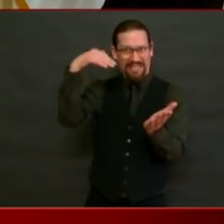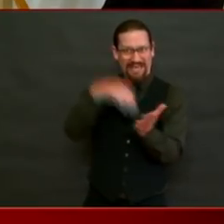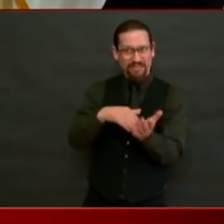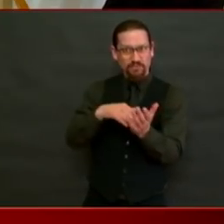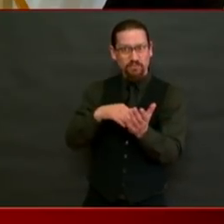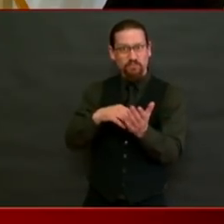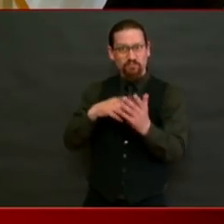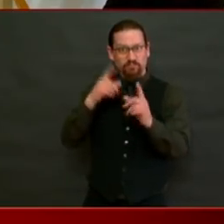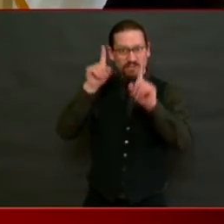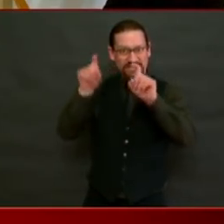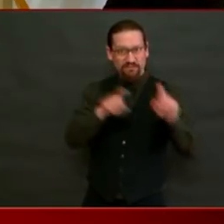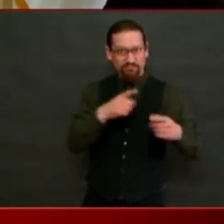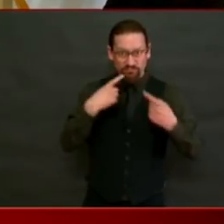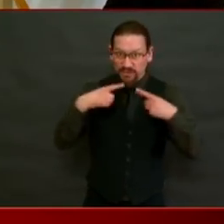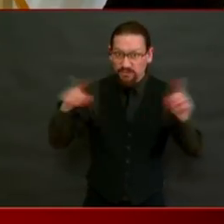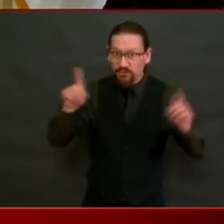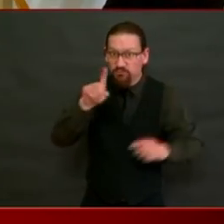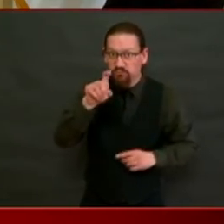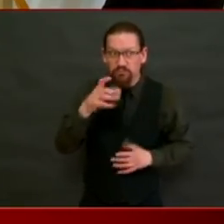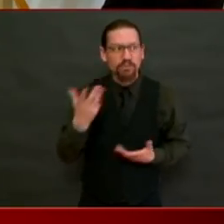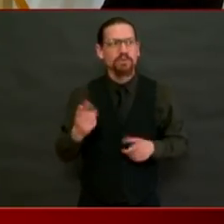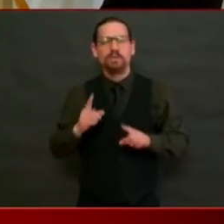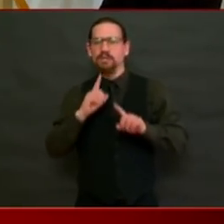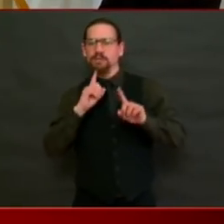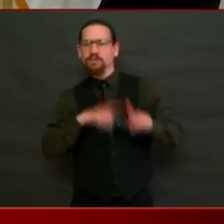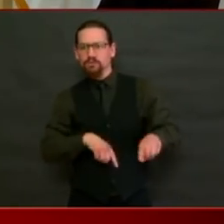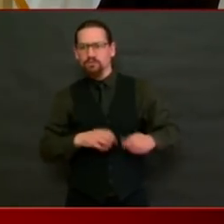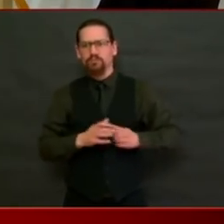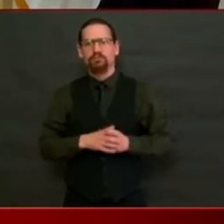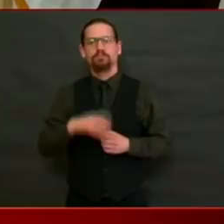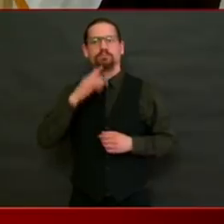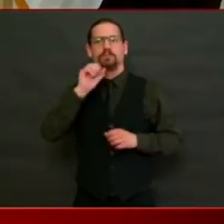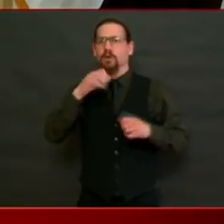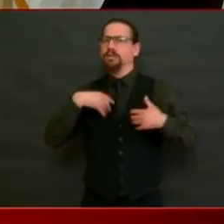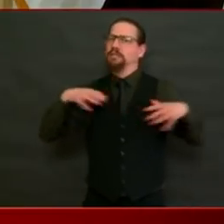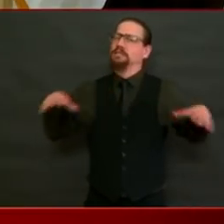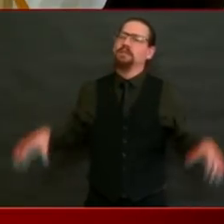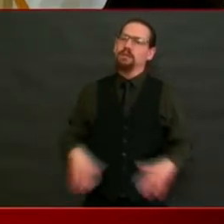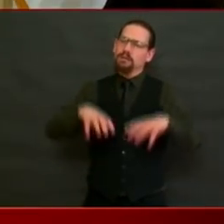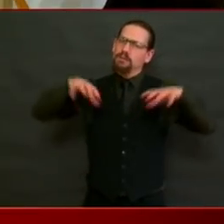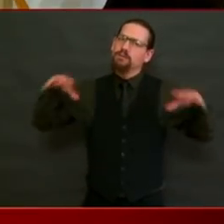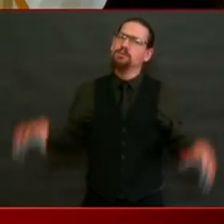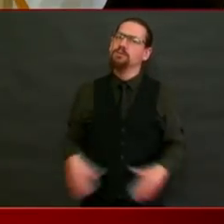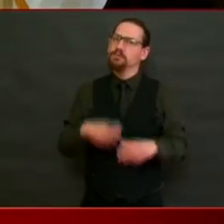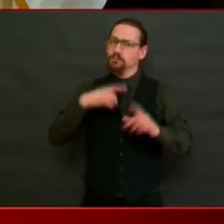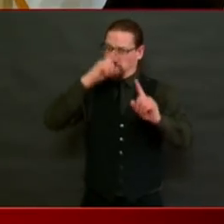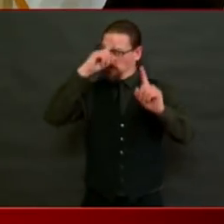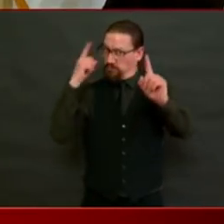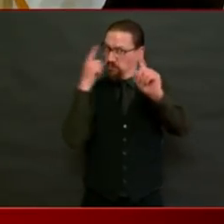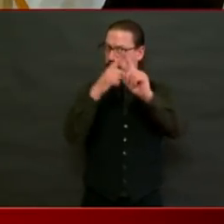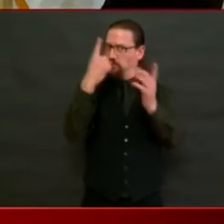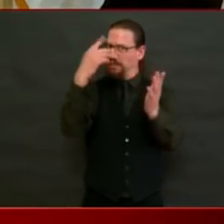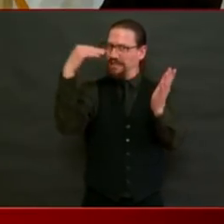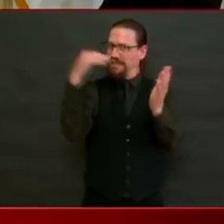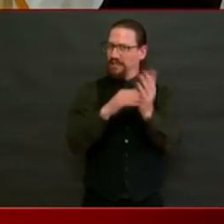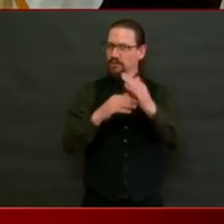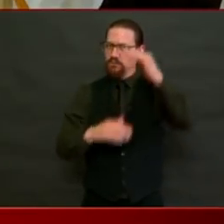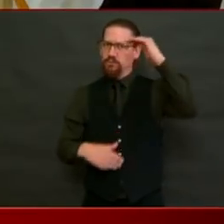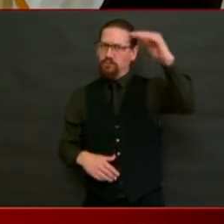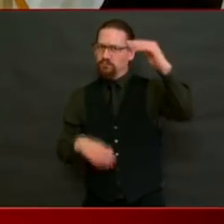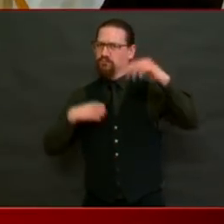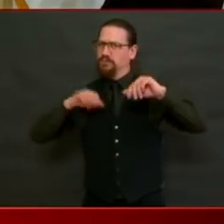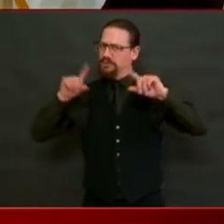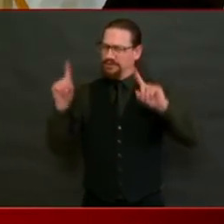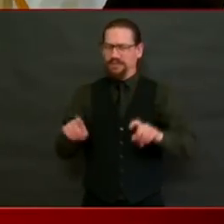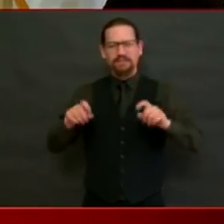going towards making sure that we have the number of tests that are needed. We have worked very closely with